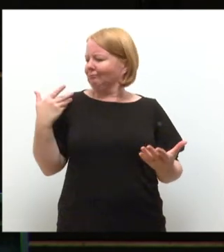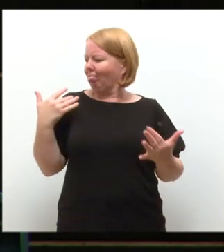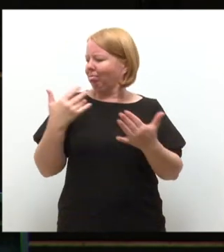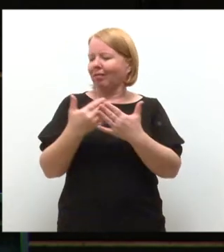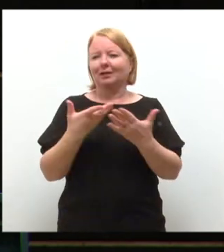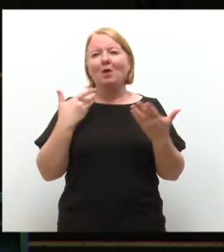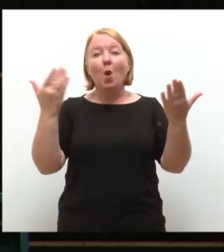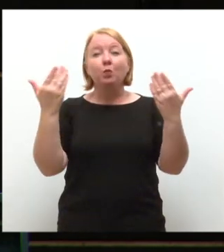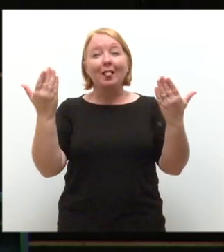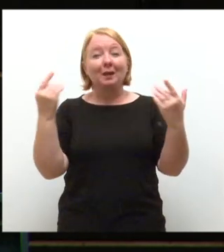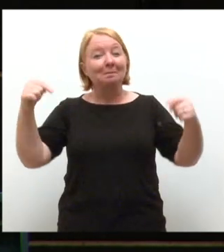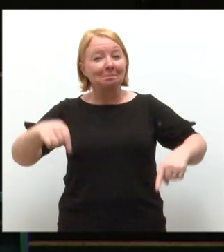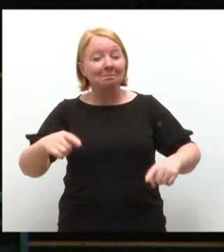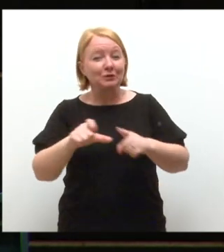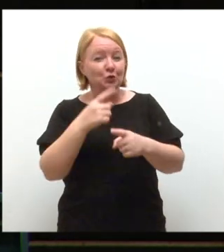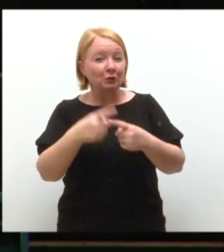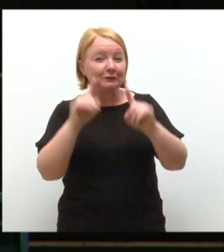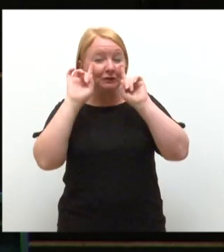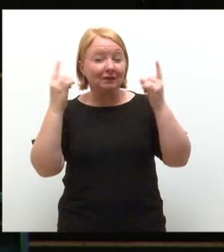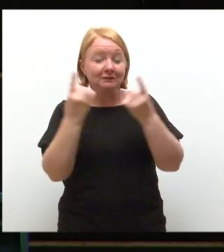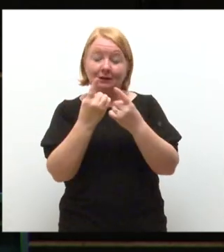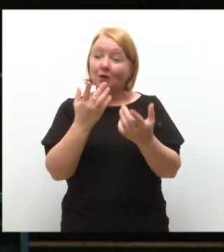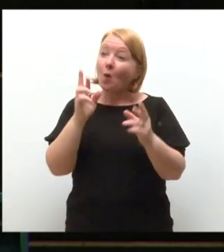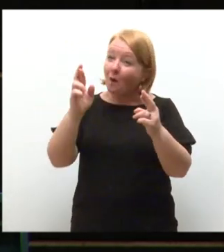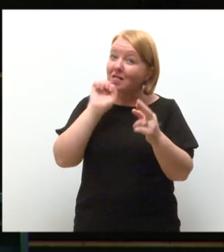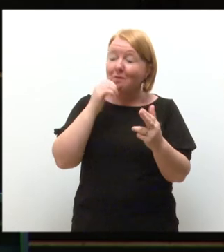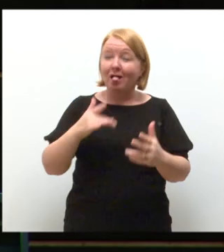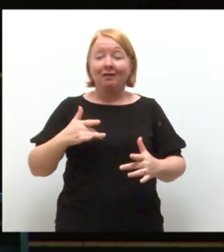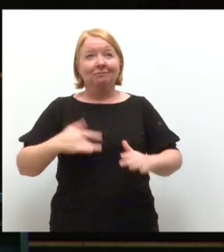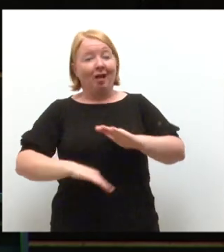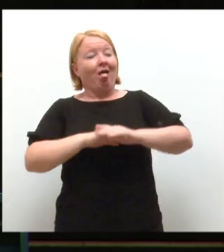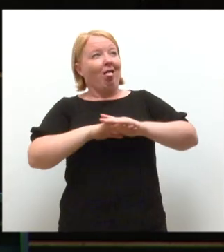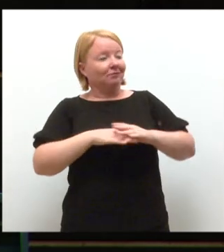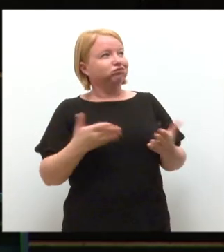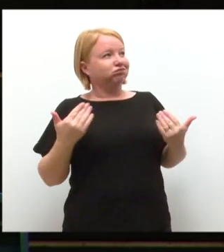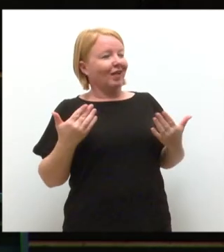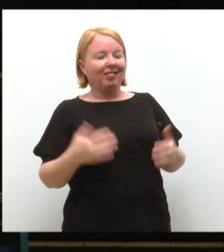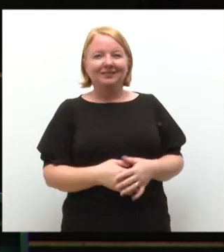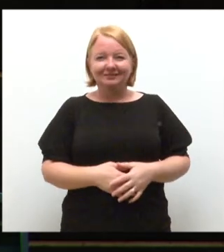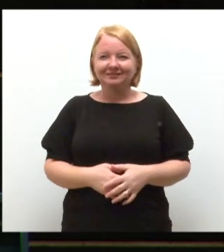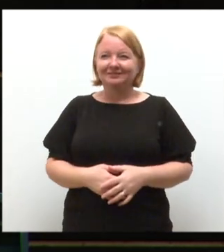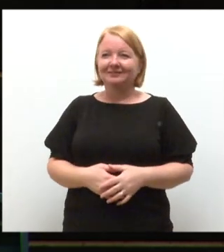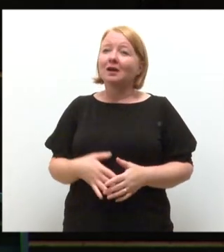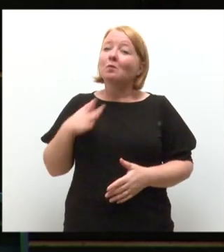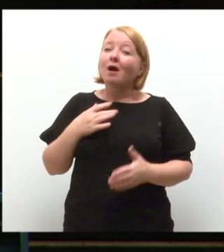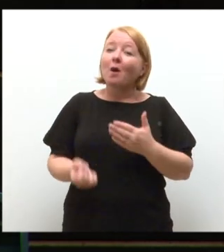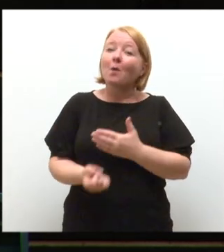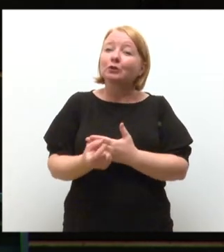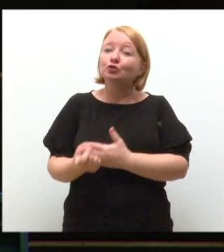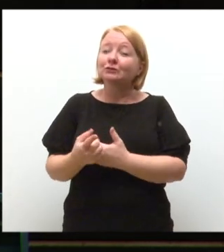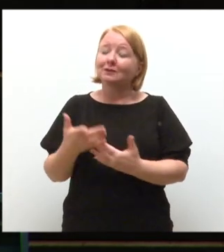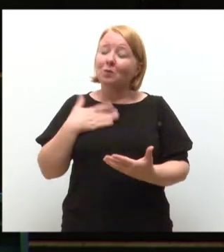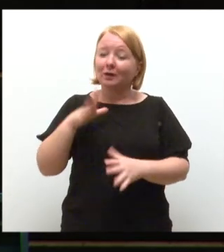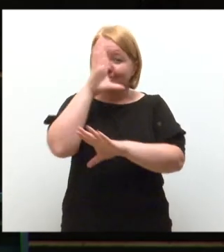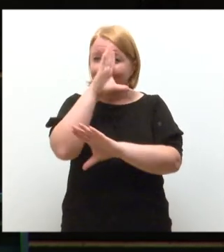Dundee University. I hope you feel thoroughly welcomed by now. I'd like to take this opportunity, if I may, to say something